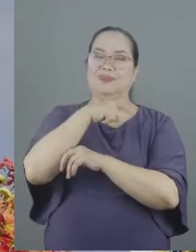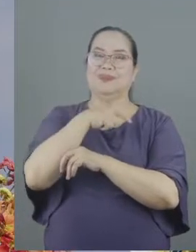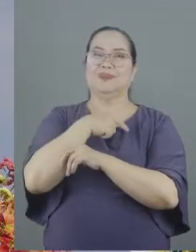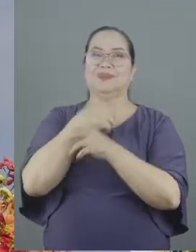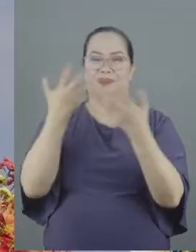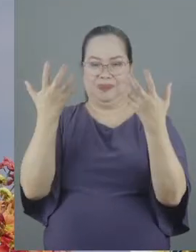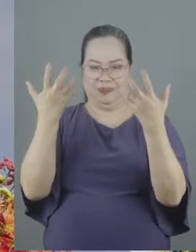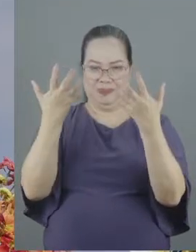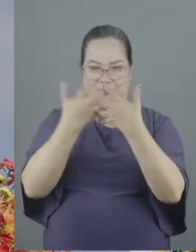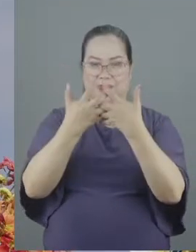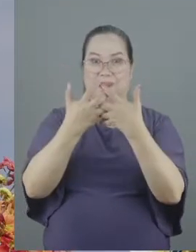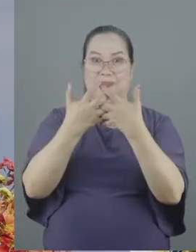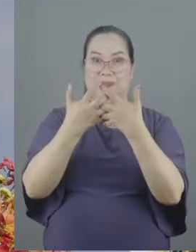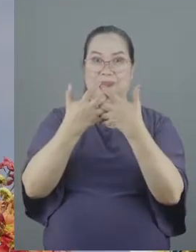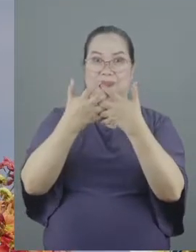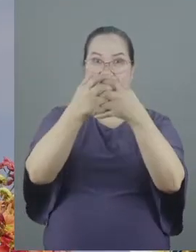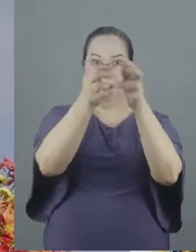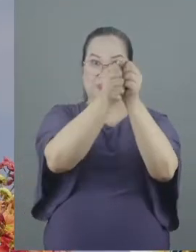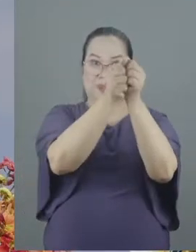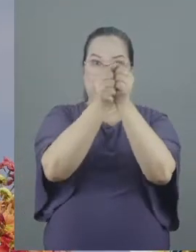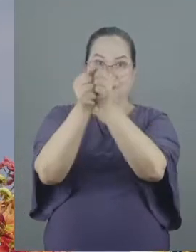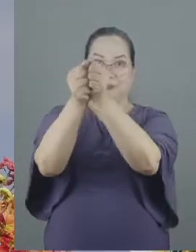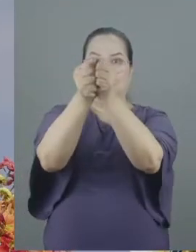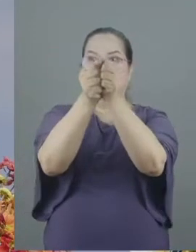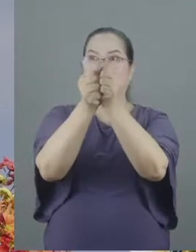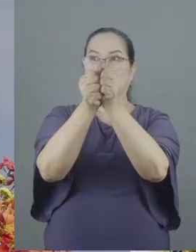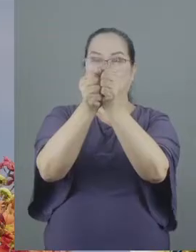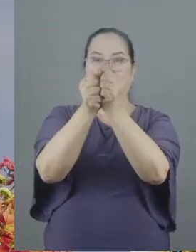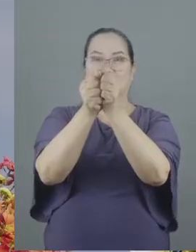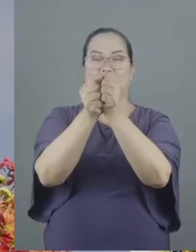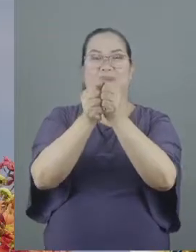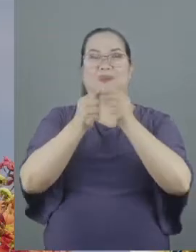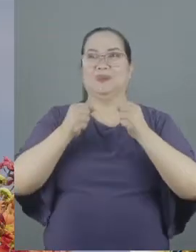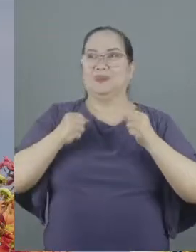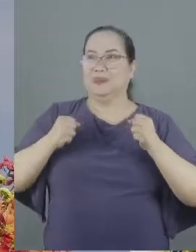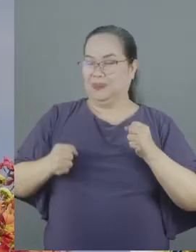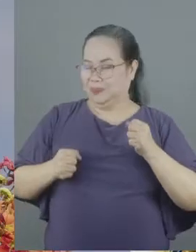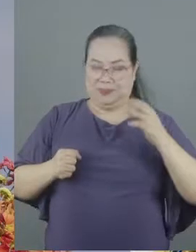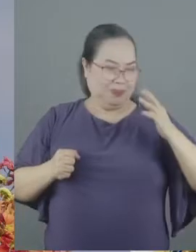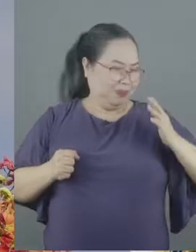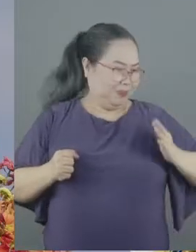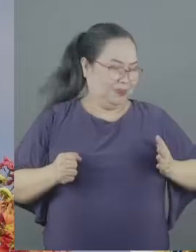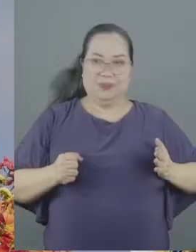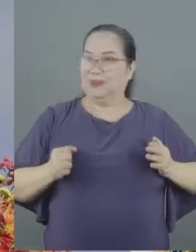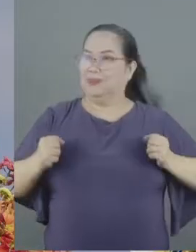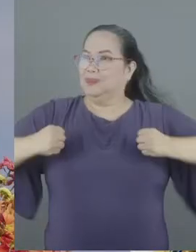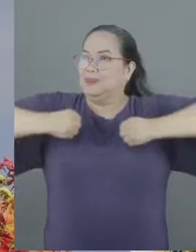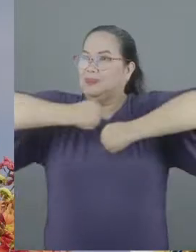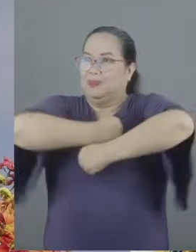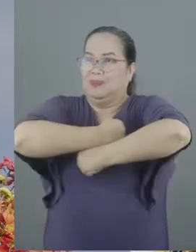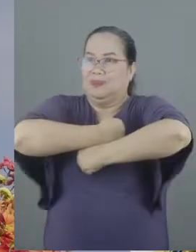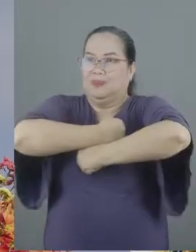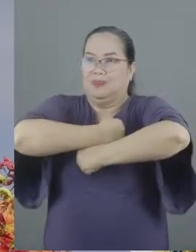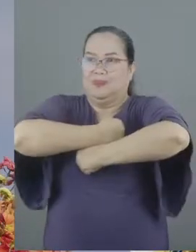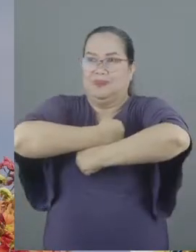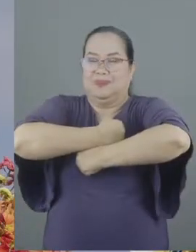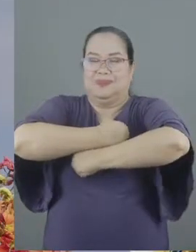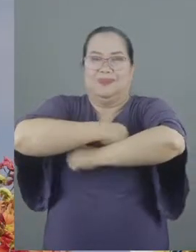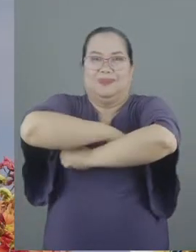together, attached to one another, side-by-side, arms locked in.